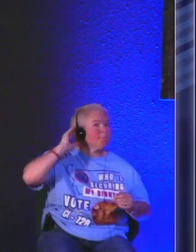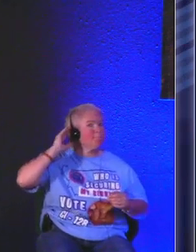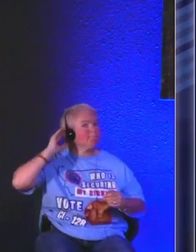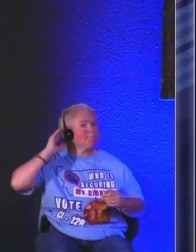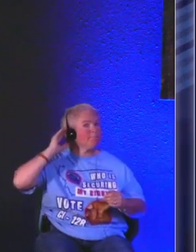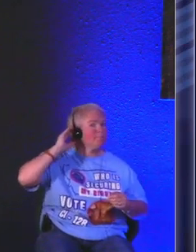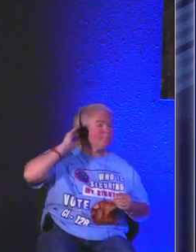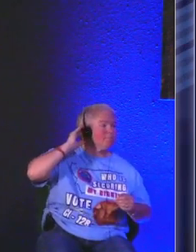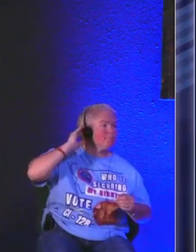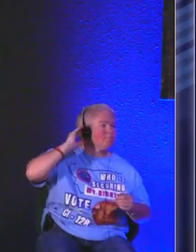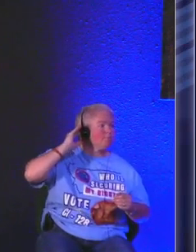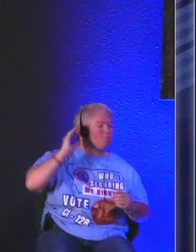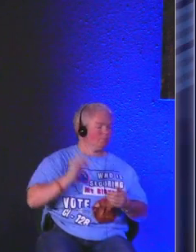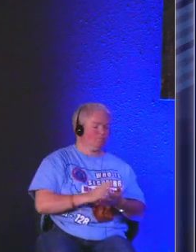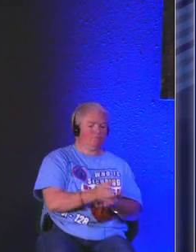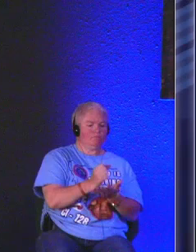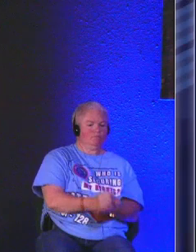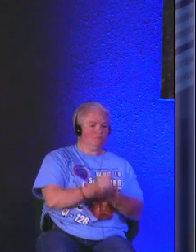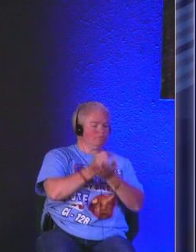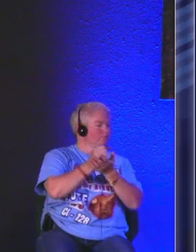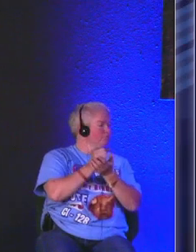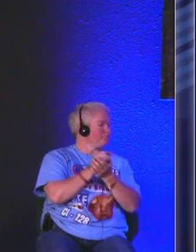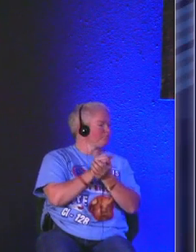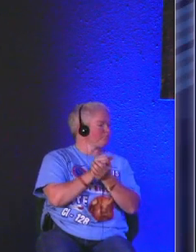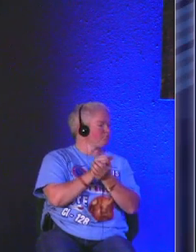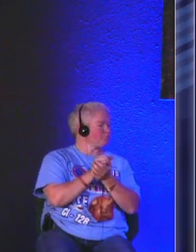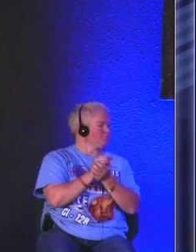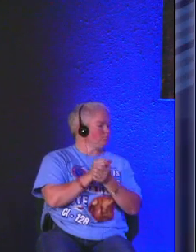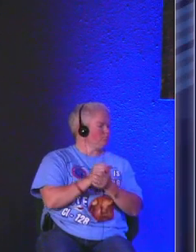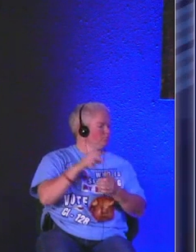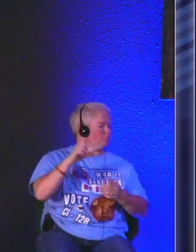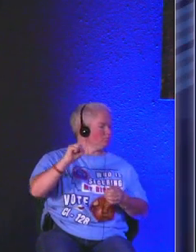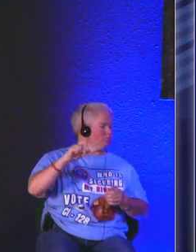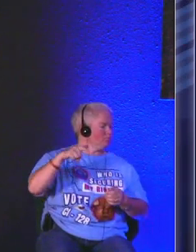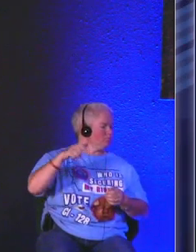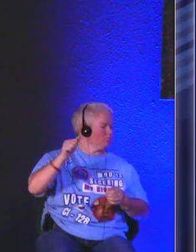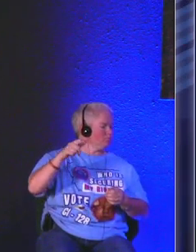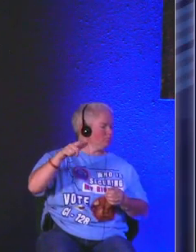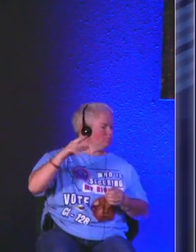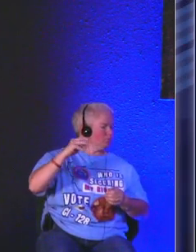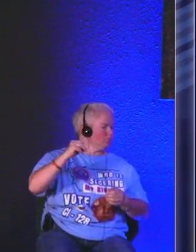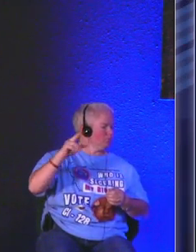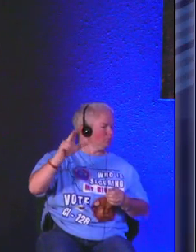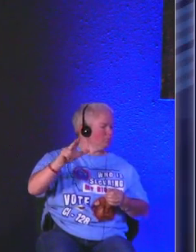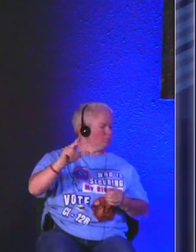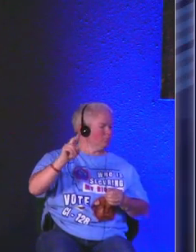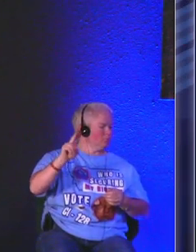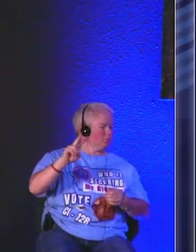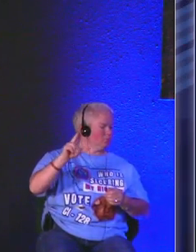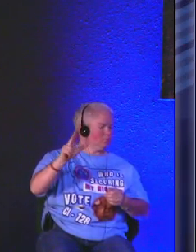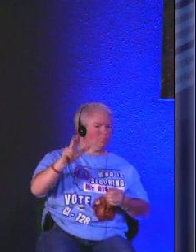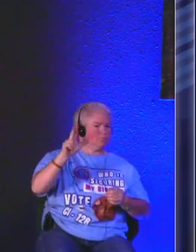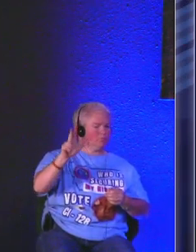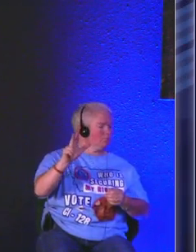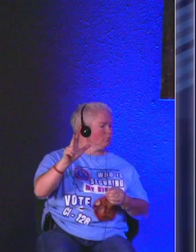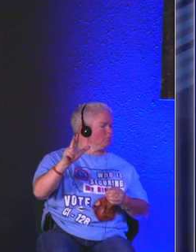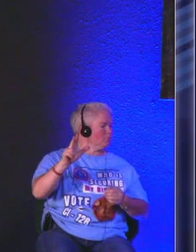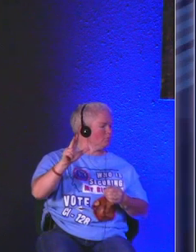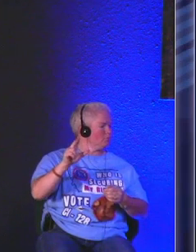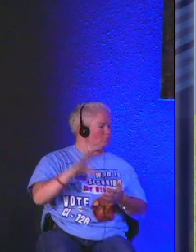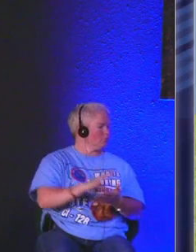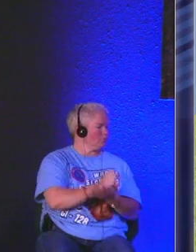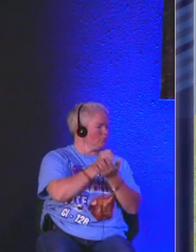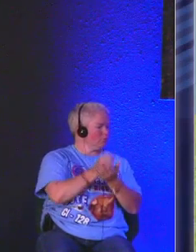him and that restoration can come through that so Psalms 23 3 allows us to have